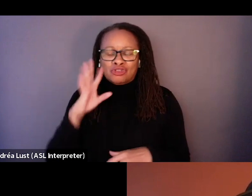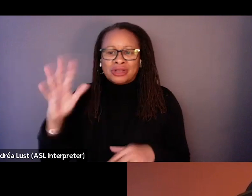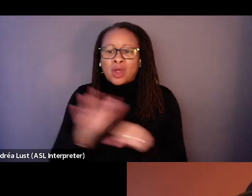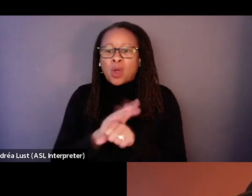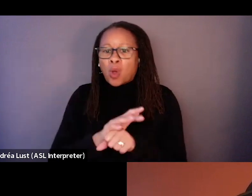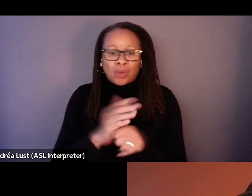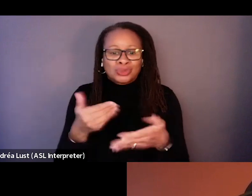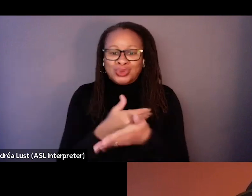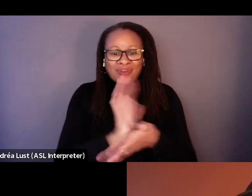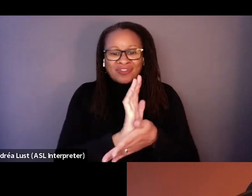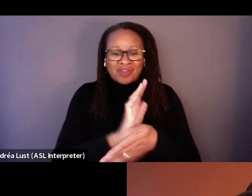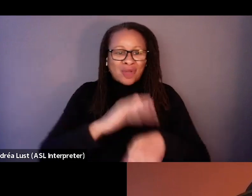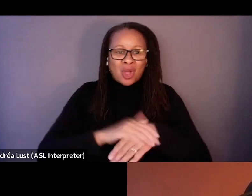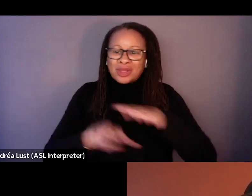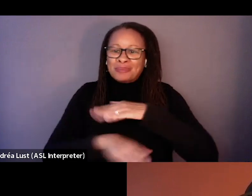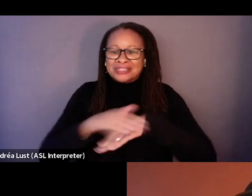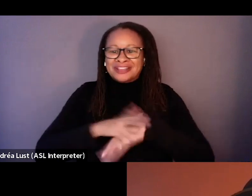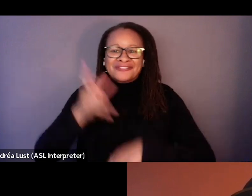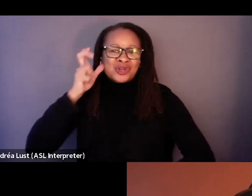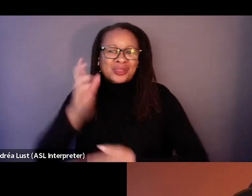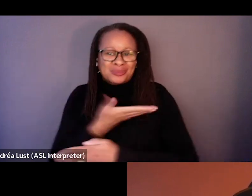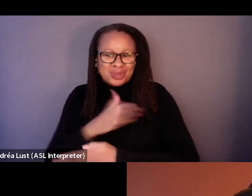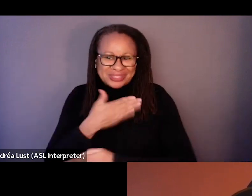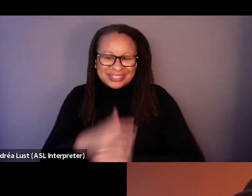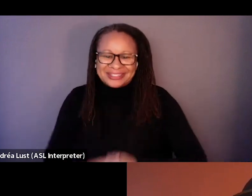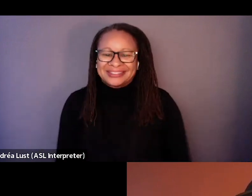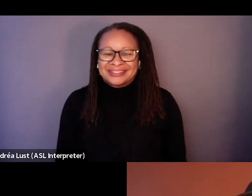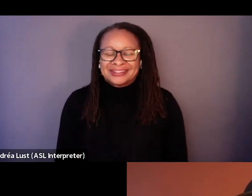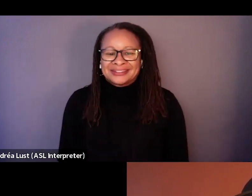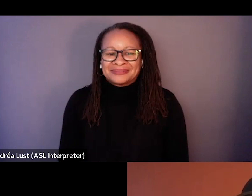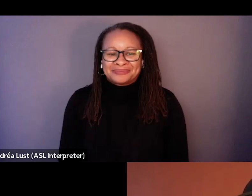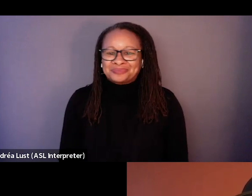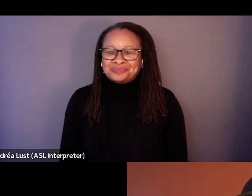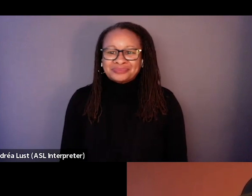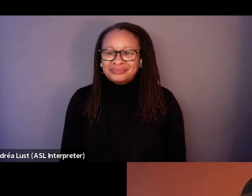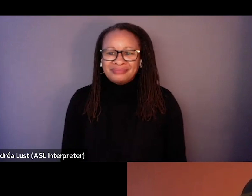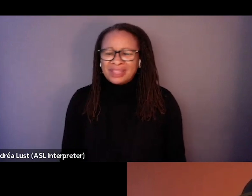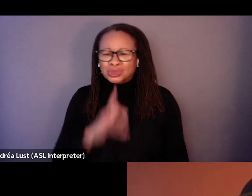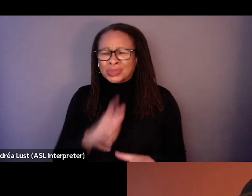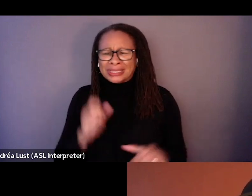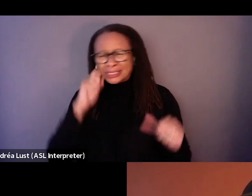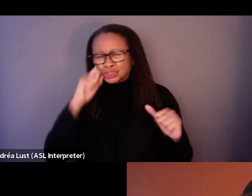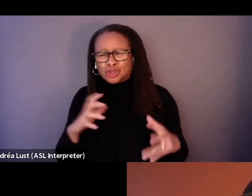film on the basis of hearing the music, which is a startling act of creativity.